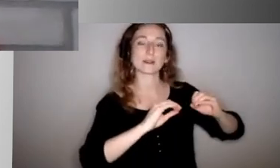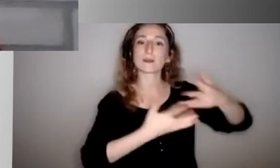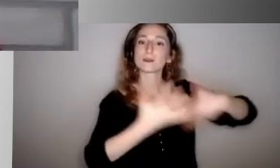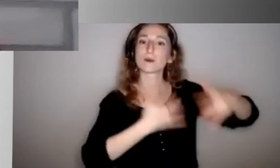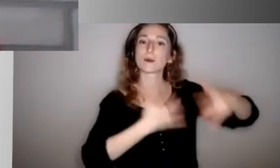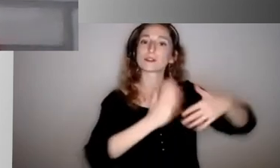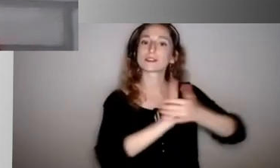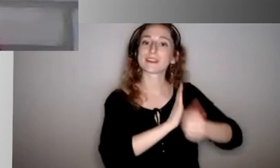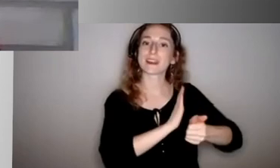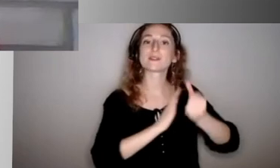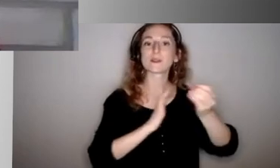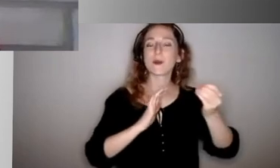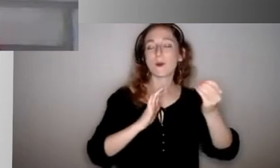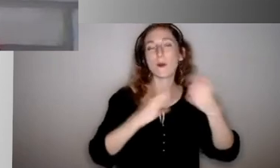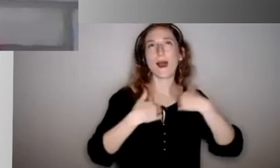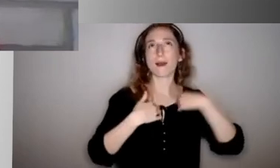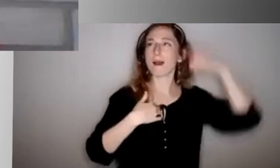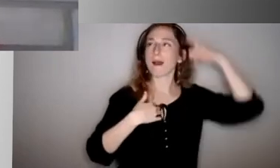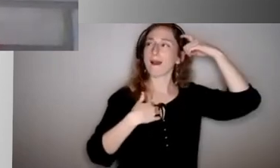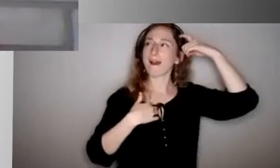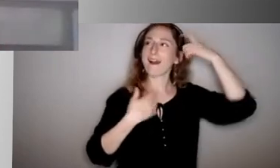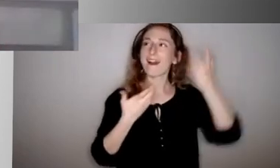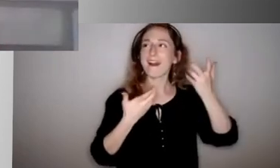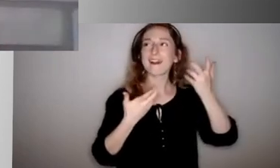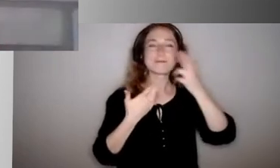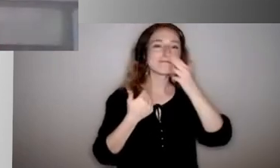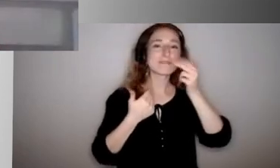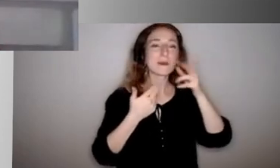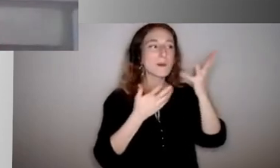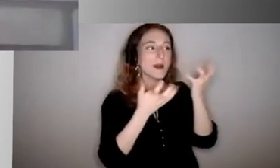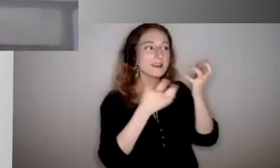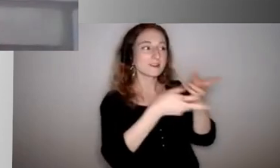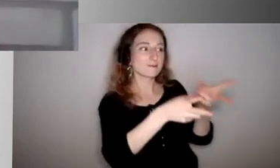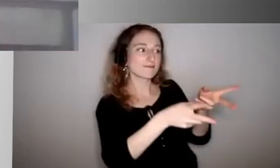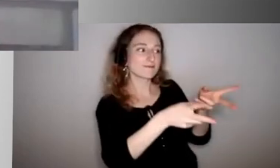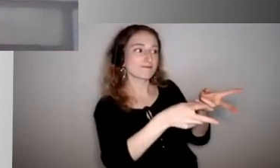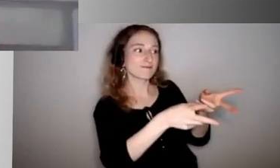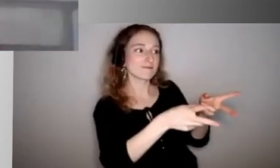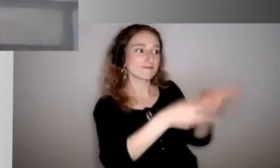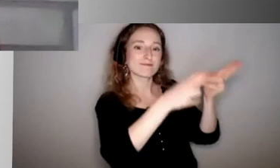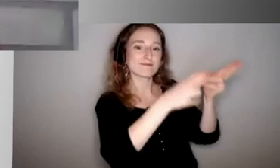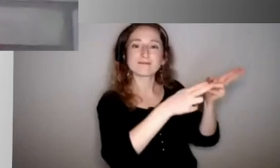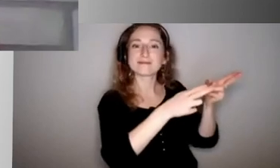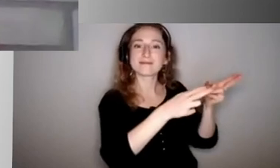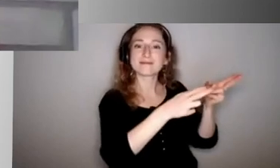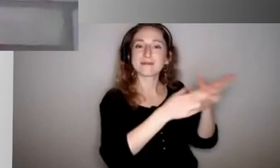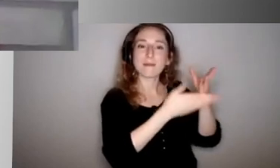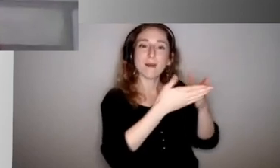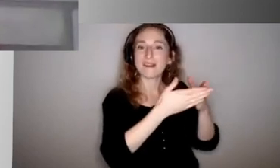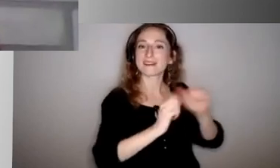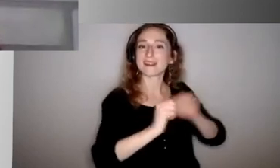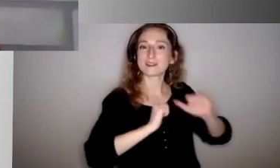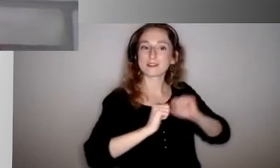all the things for this to happen. Um, the very last day I was in school, I had a